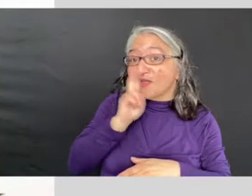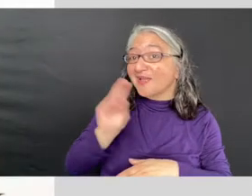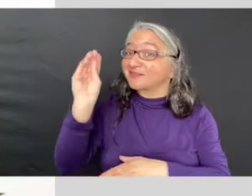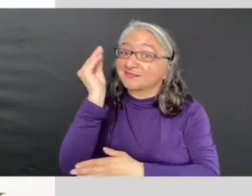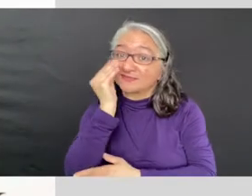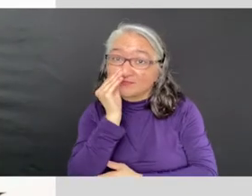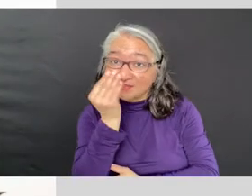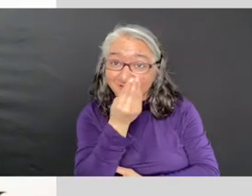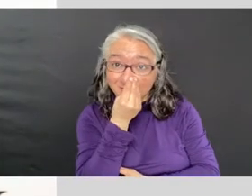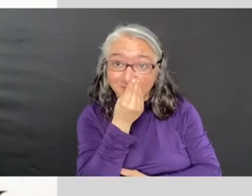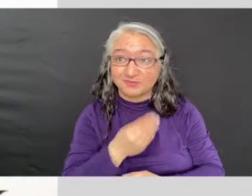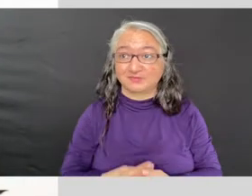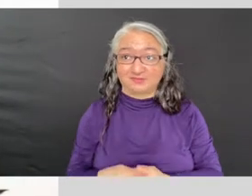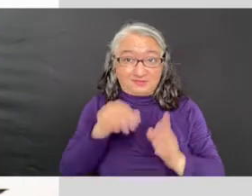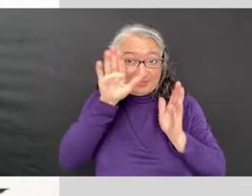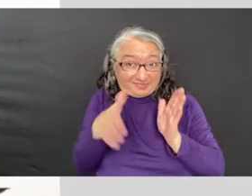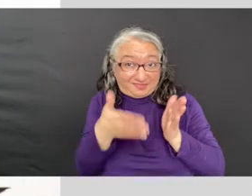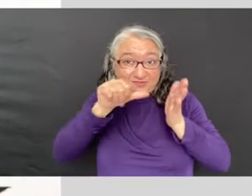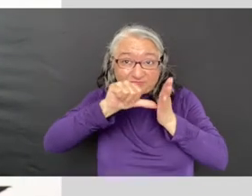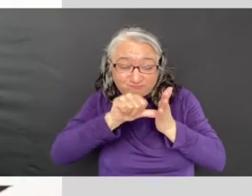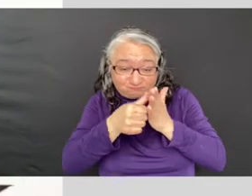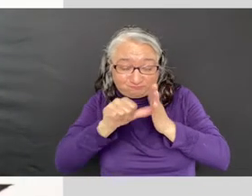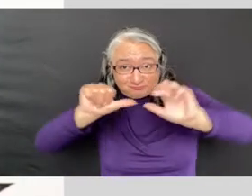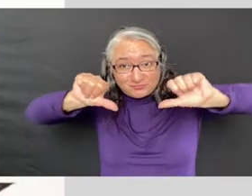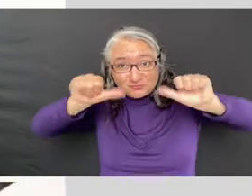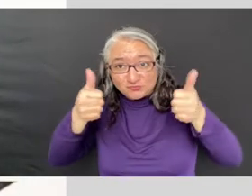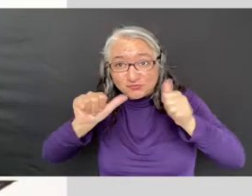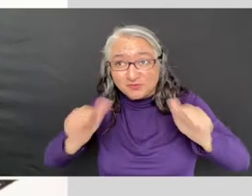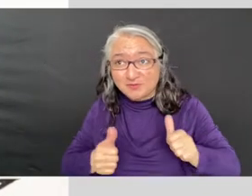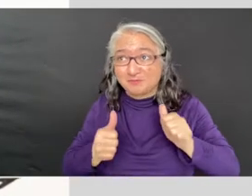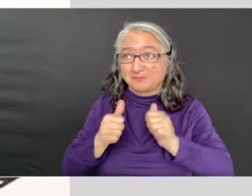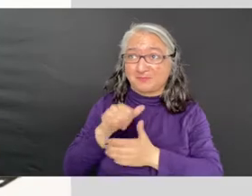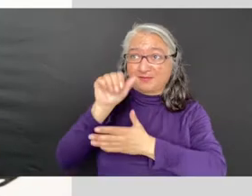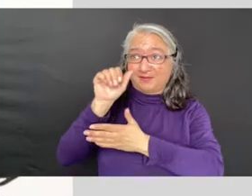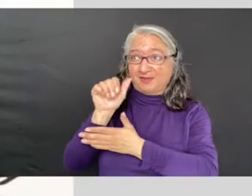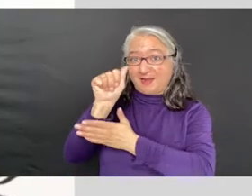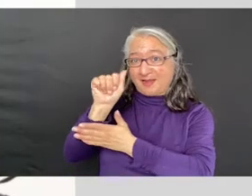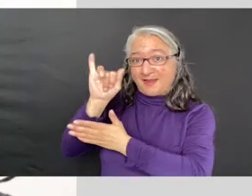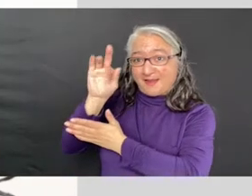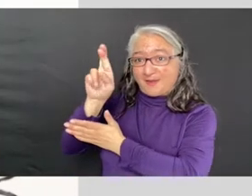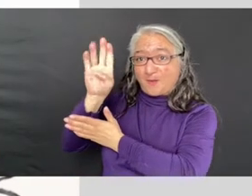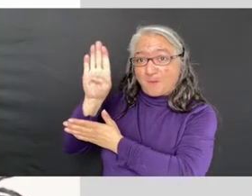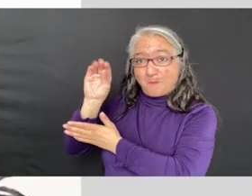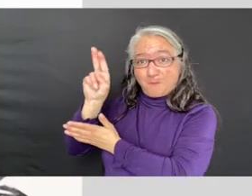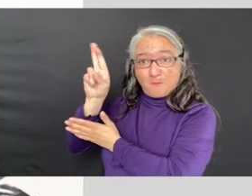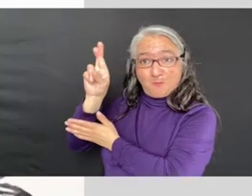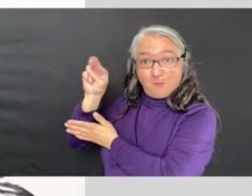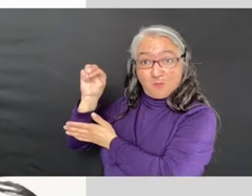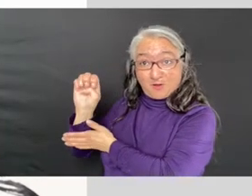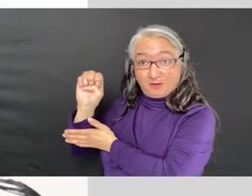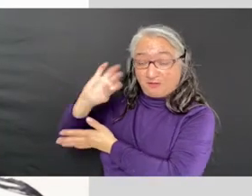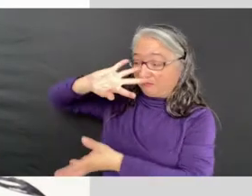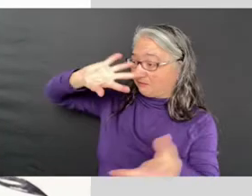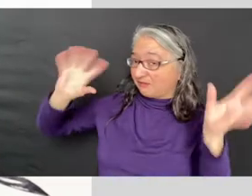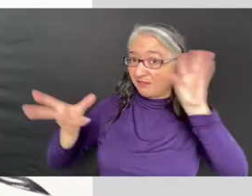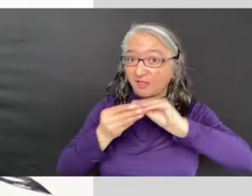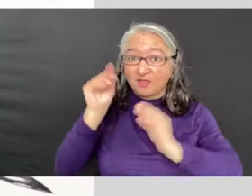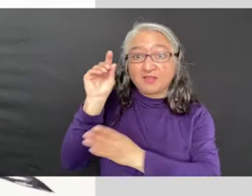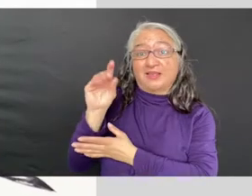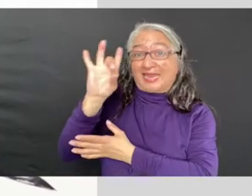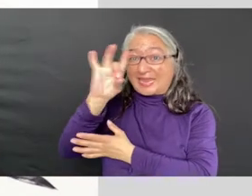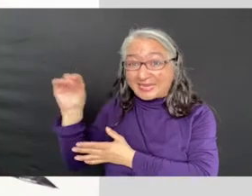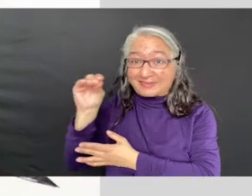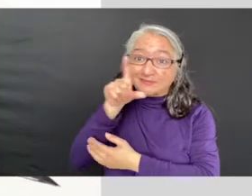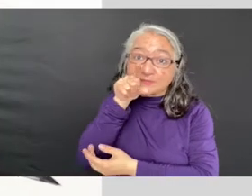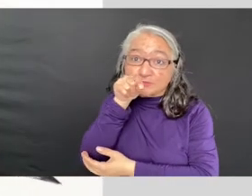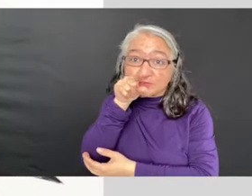Airborne, by Paul Robles, is a paper sculpture consisting of 80 birds. Most of them are black and some of them are